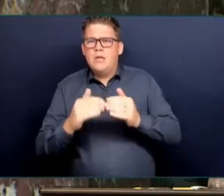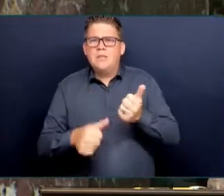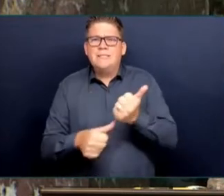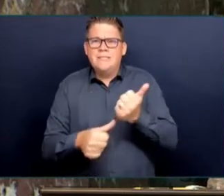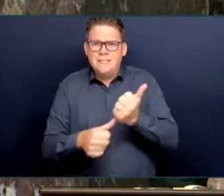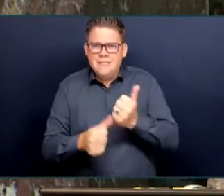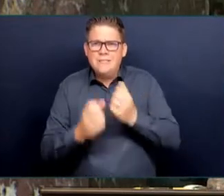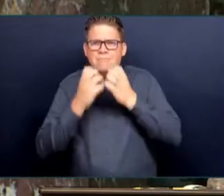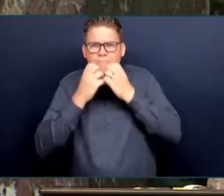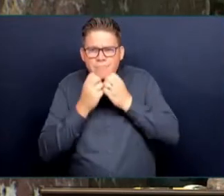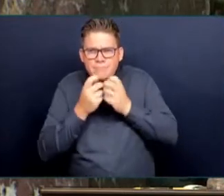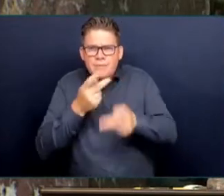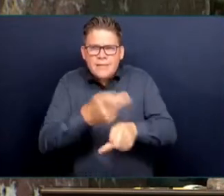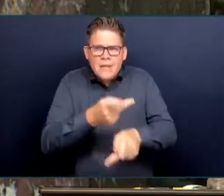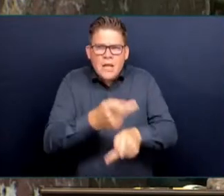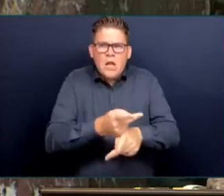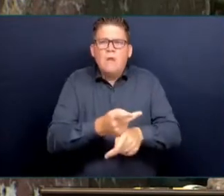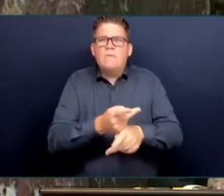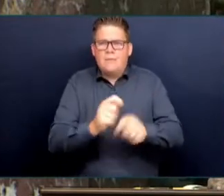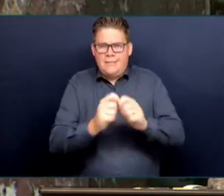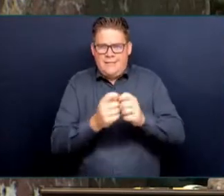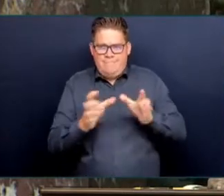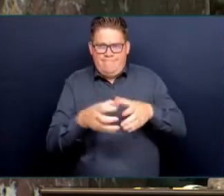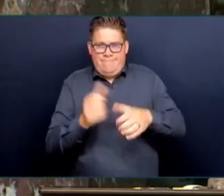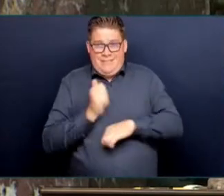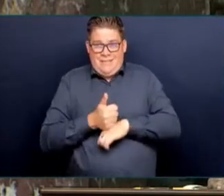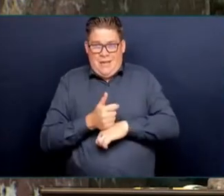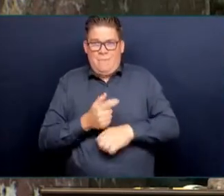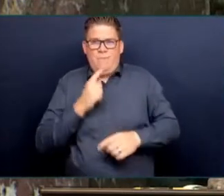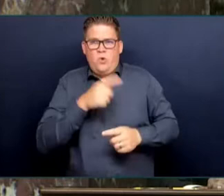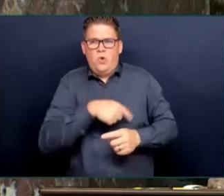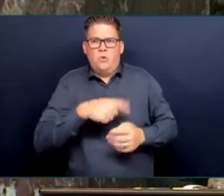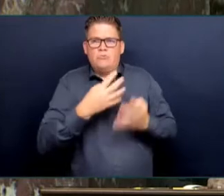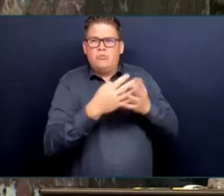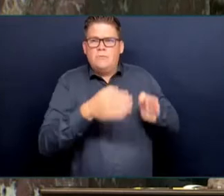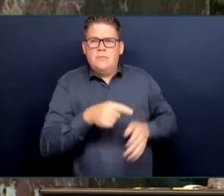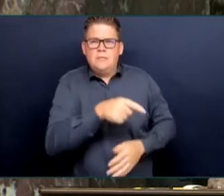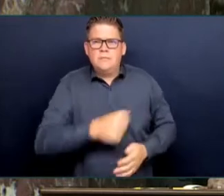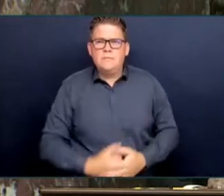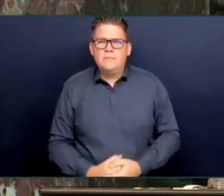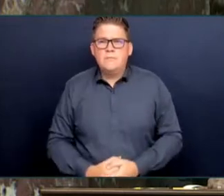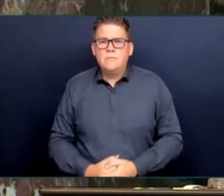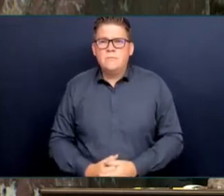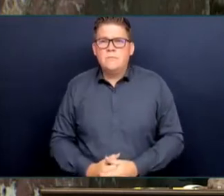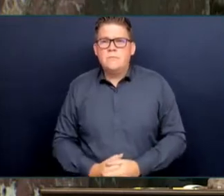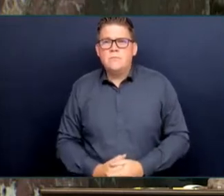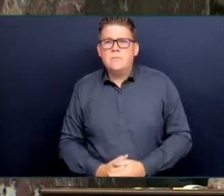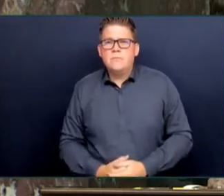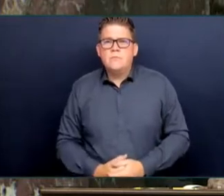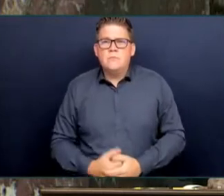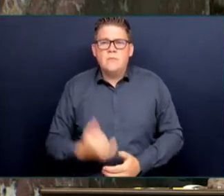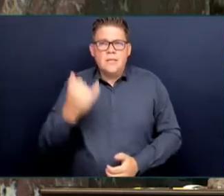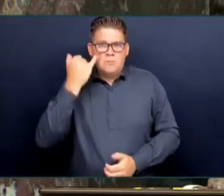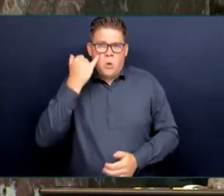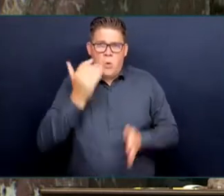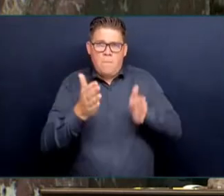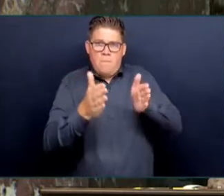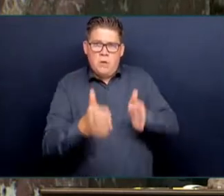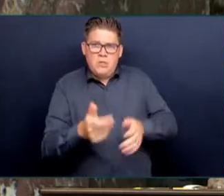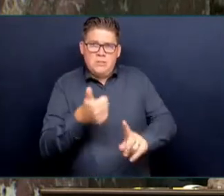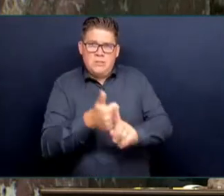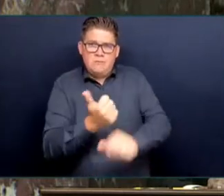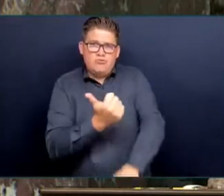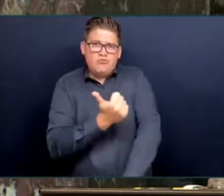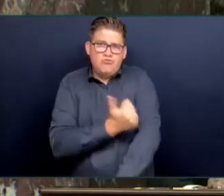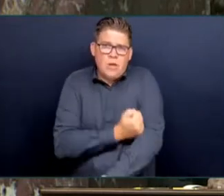will provide civil-led response to people who are in drug crisis or who have mental health issues. We've got